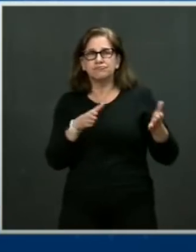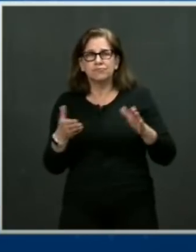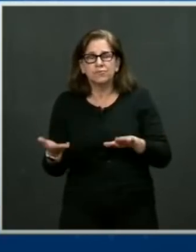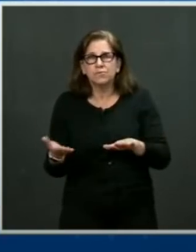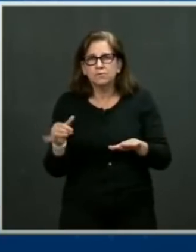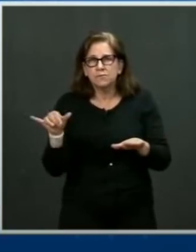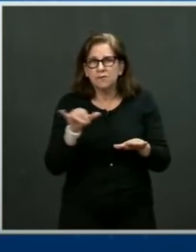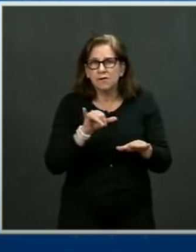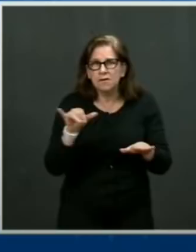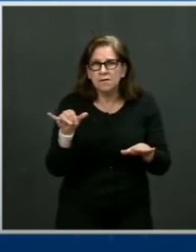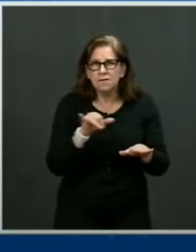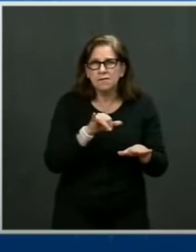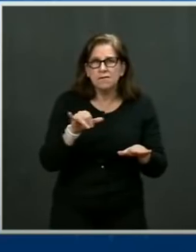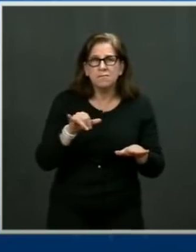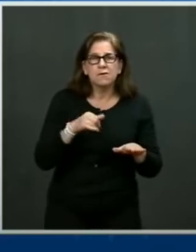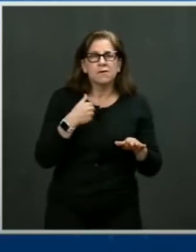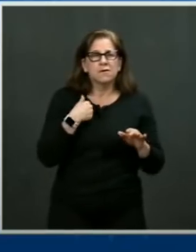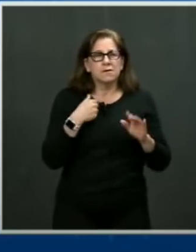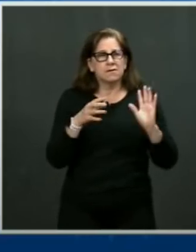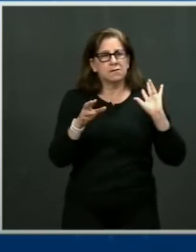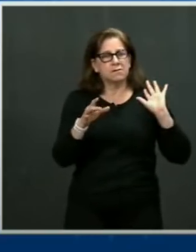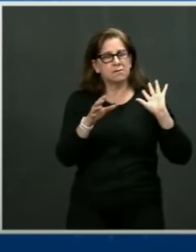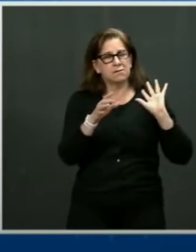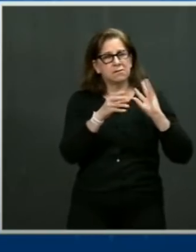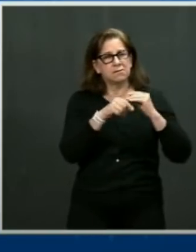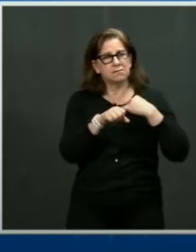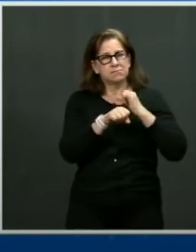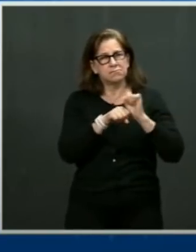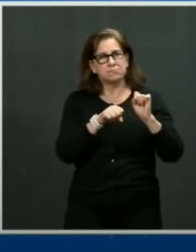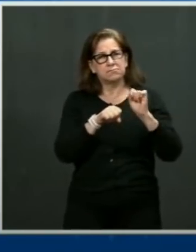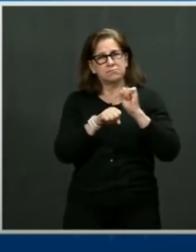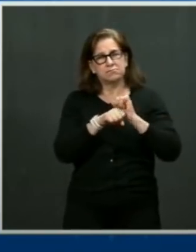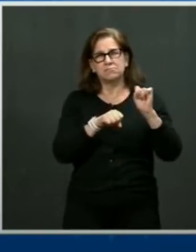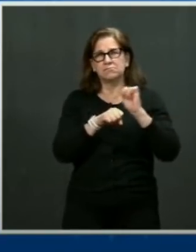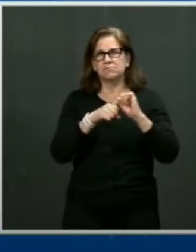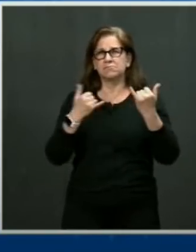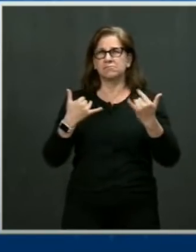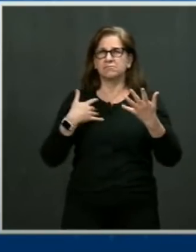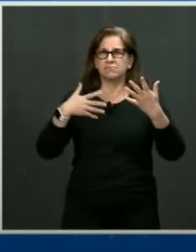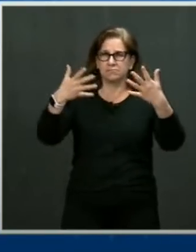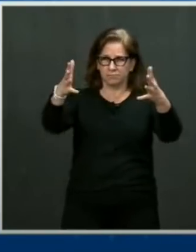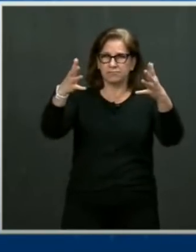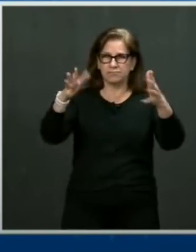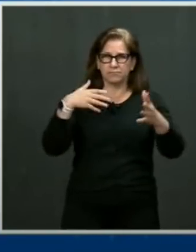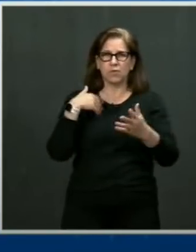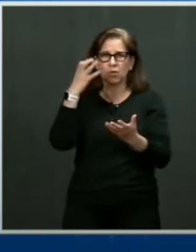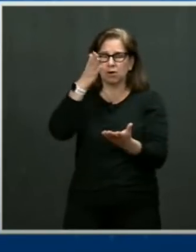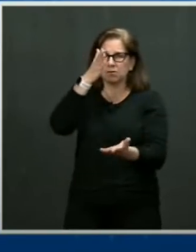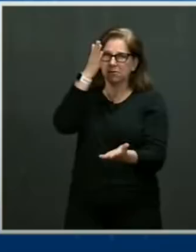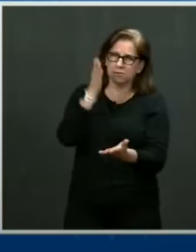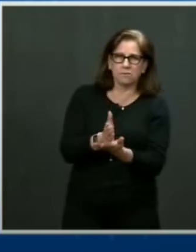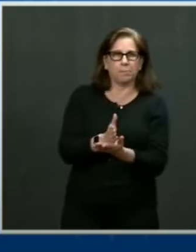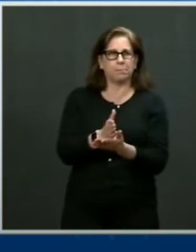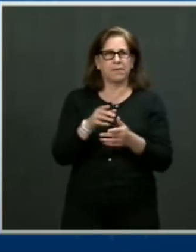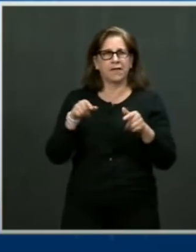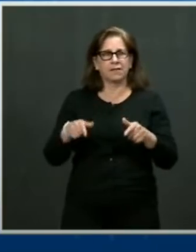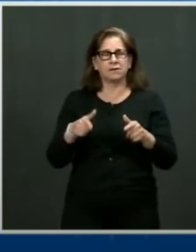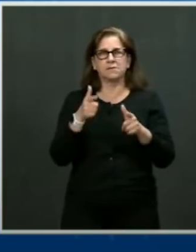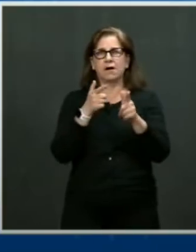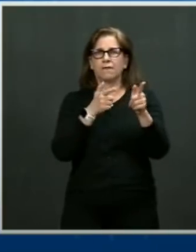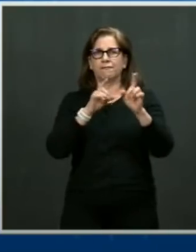to end this violence and to pass reasonable gun safety laws. Time and again,